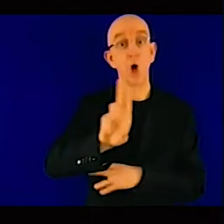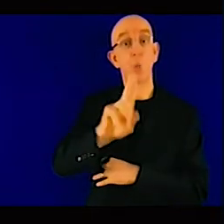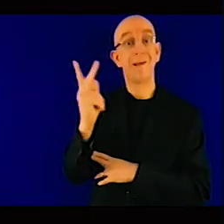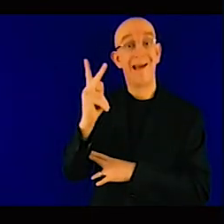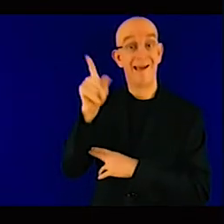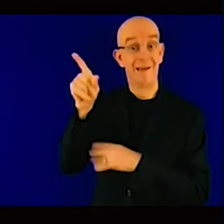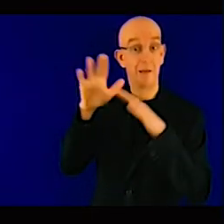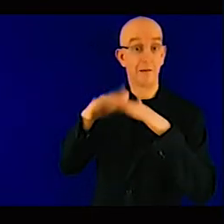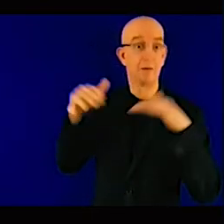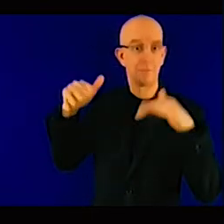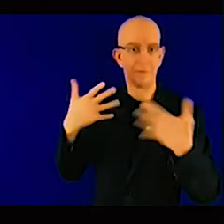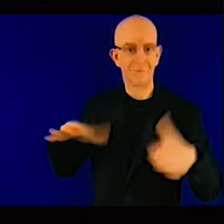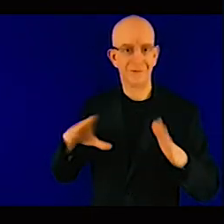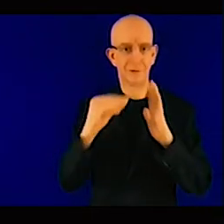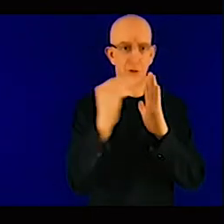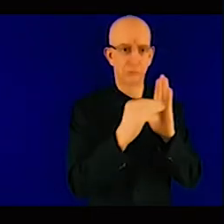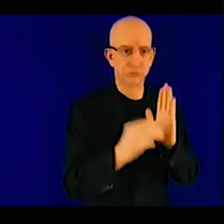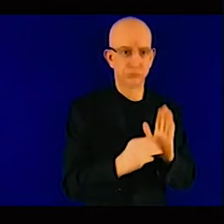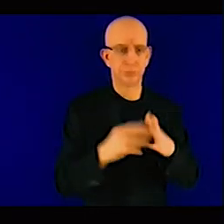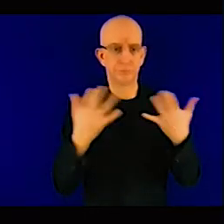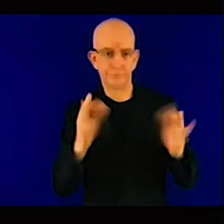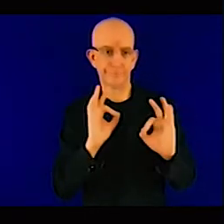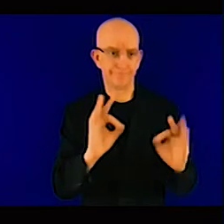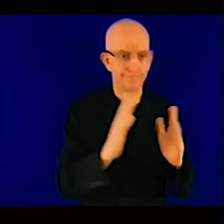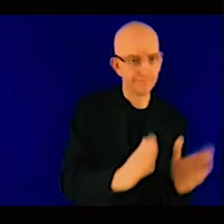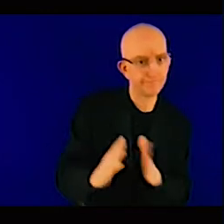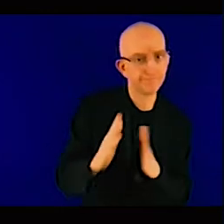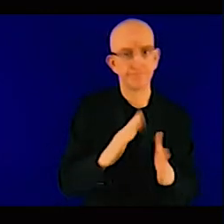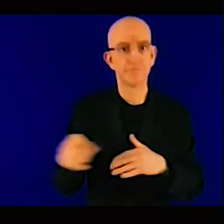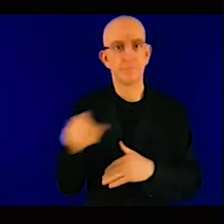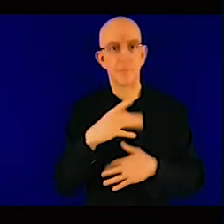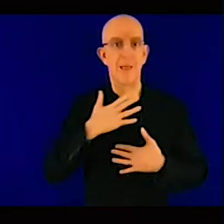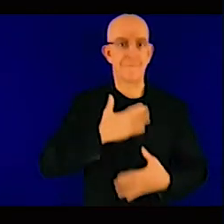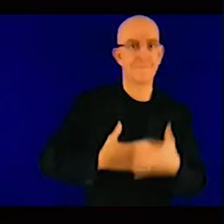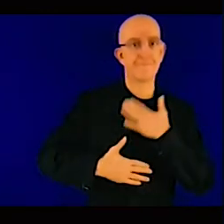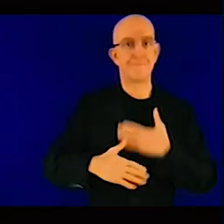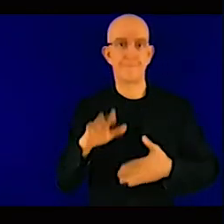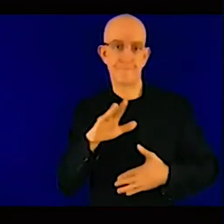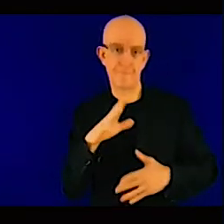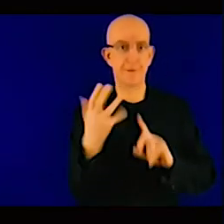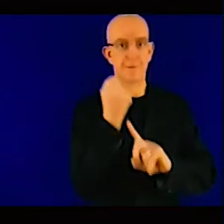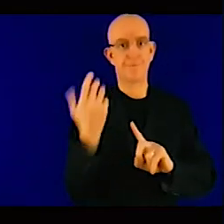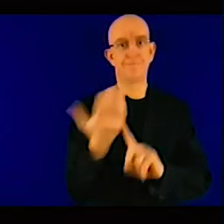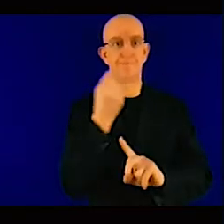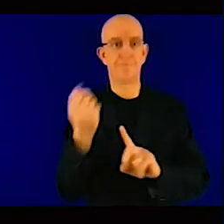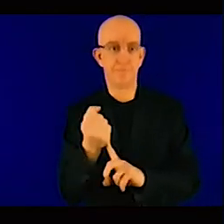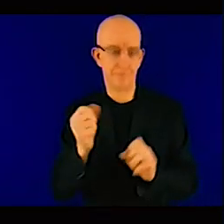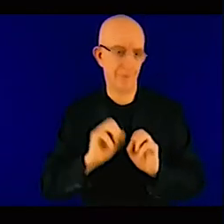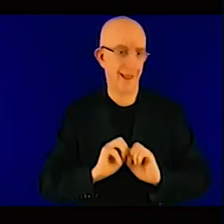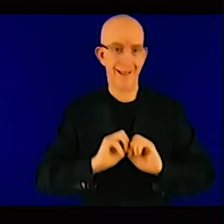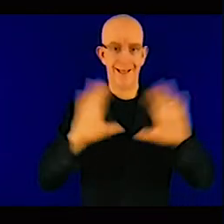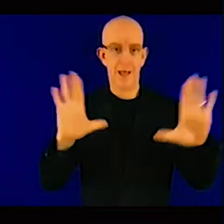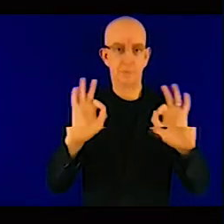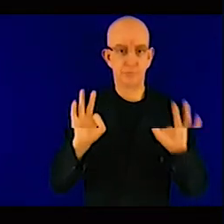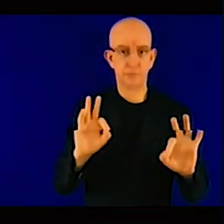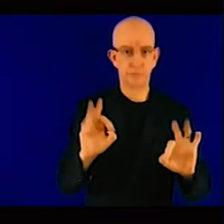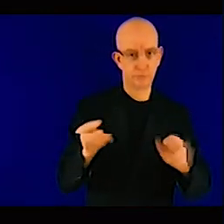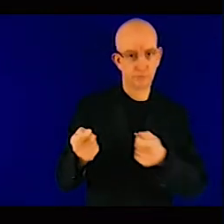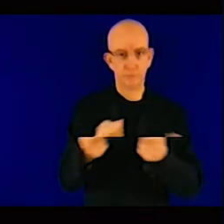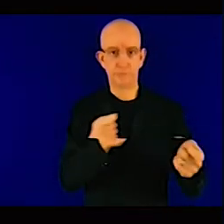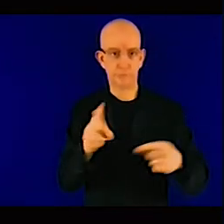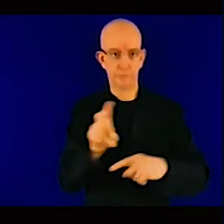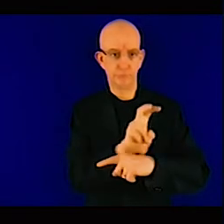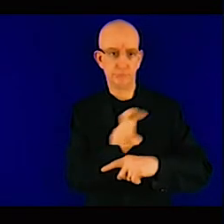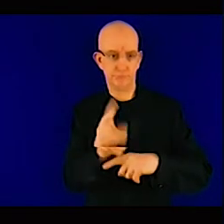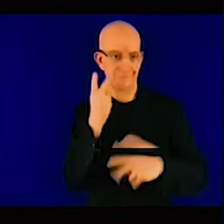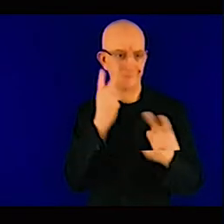my view in terms of public sector is to put in place the enabling frameworks infrastructure and also